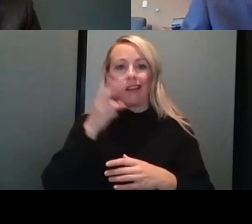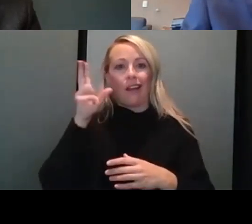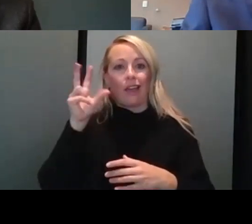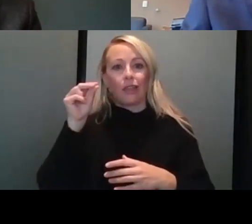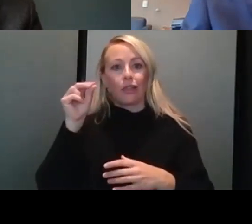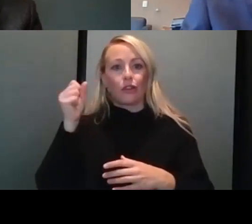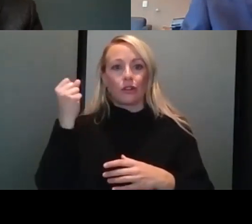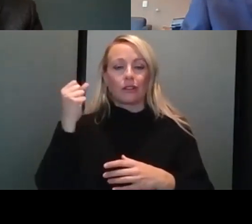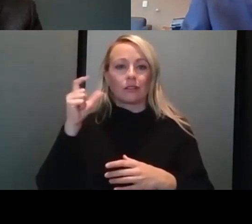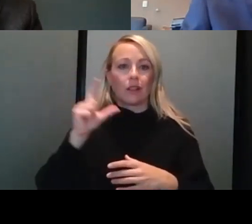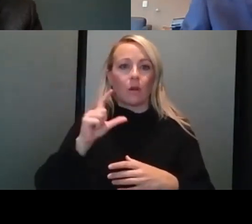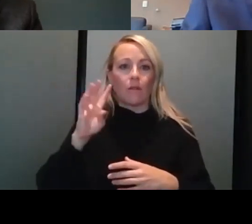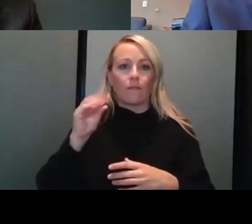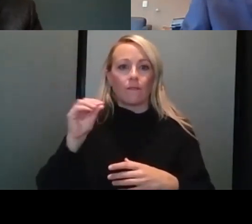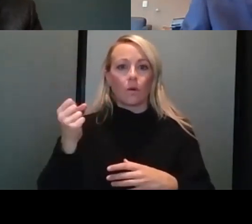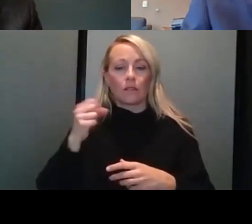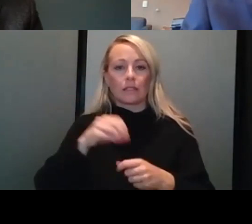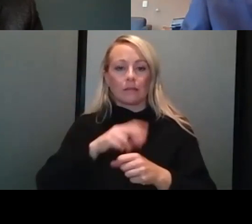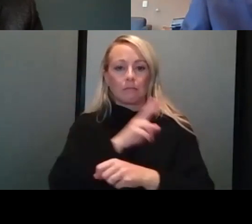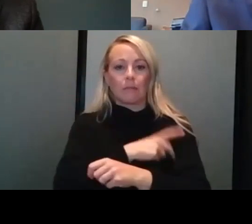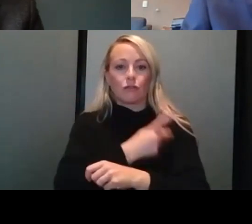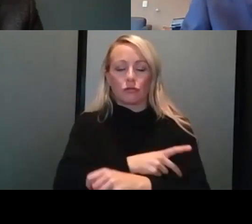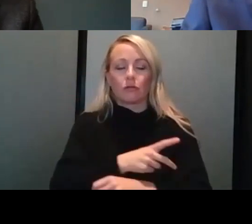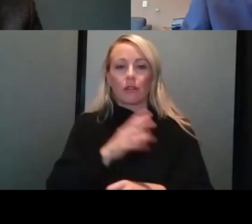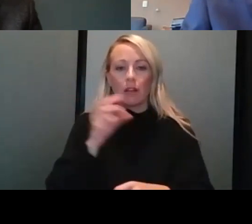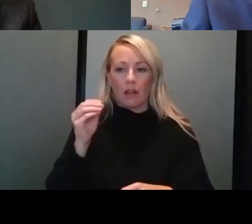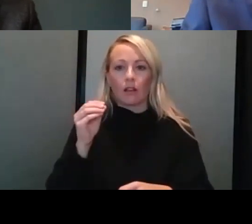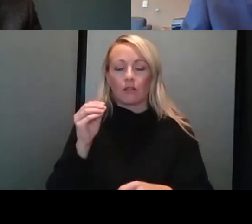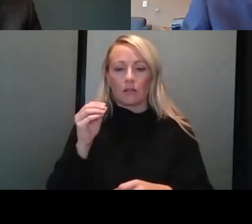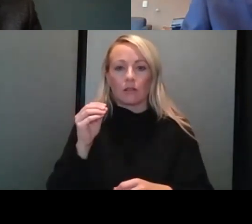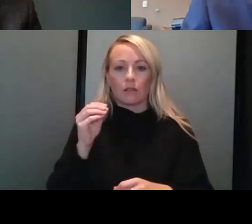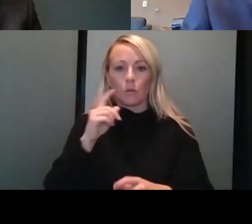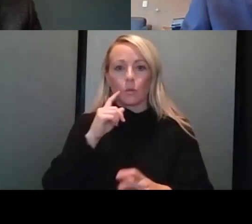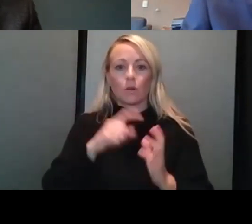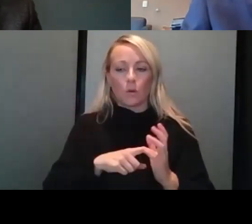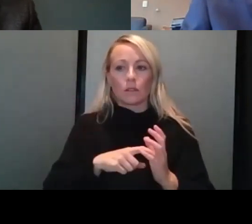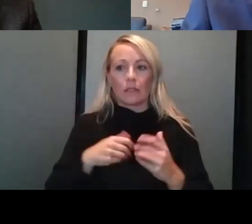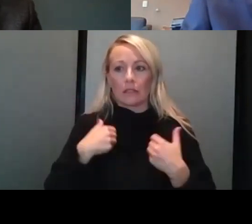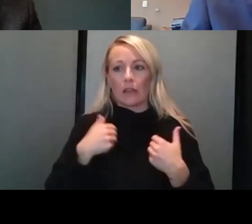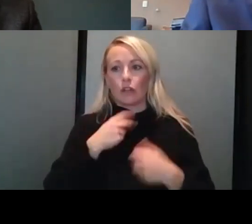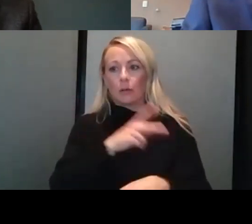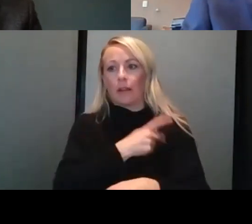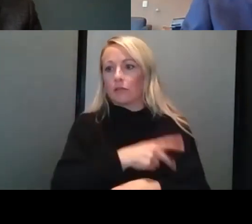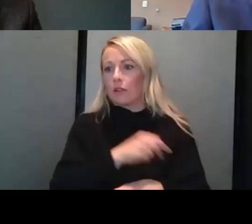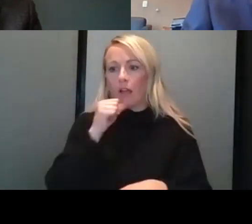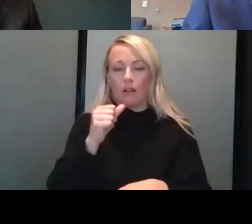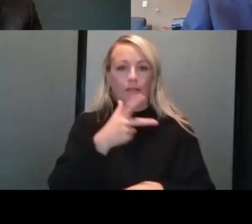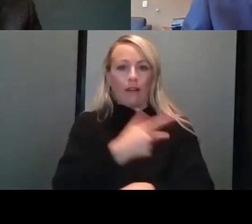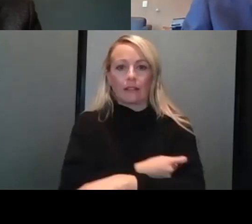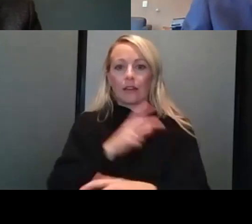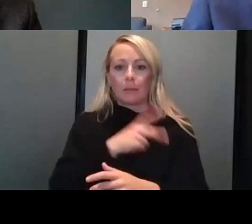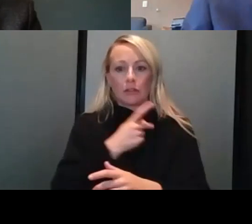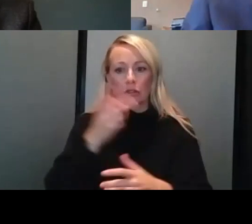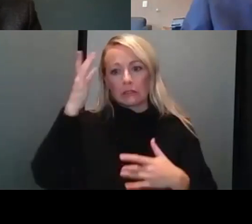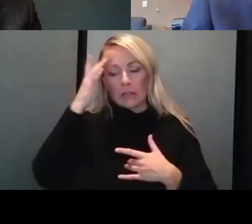40s of the inpatient census. And so we're seeing younger patients, unvaccinated patients that are sick and being